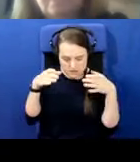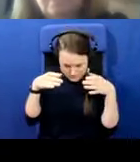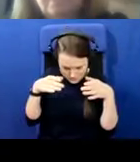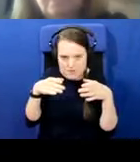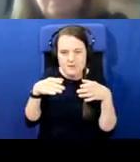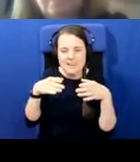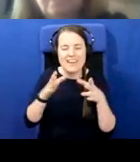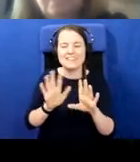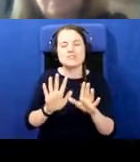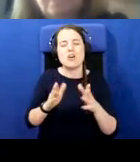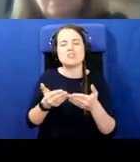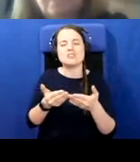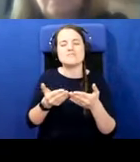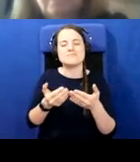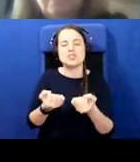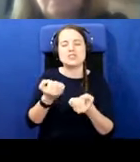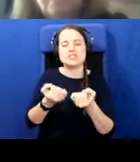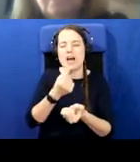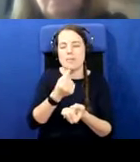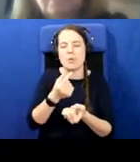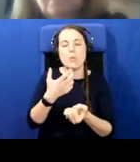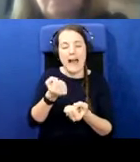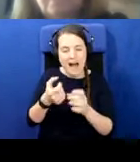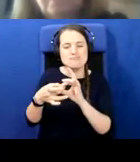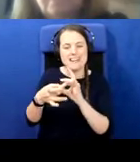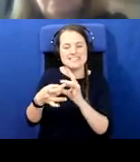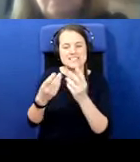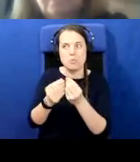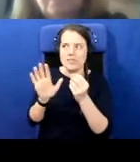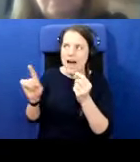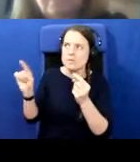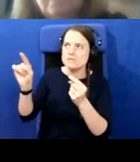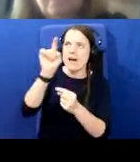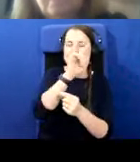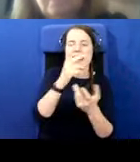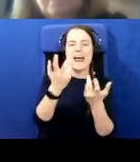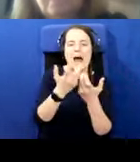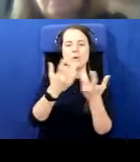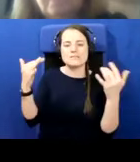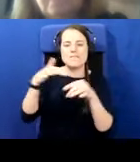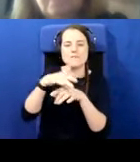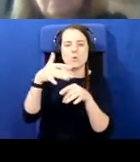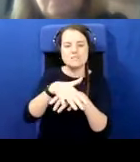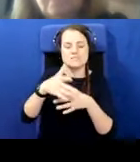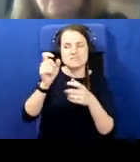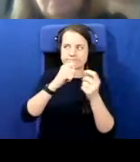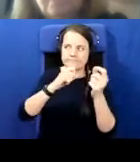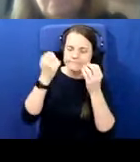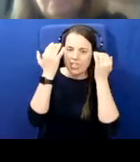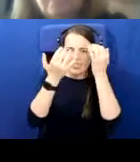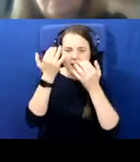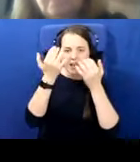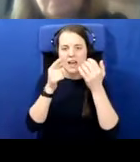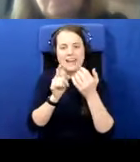this relationship with this wider place and how that plays in, how that plays into the consciousness of the UNIS community. it's very disparate, much more